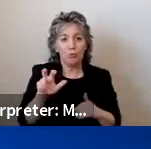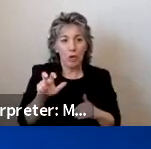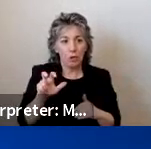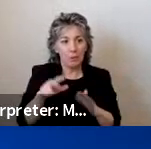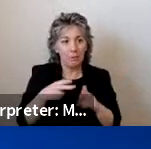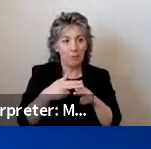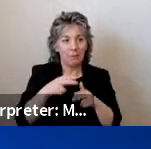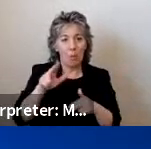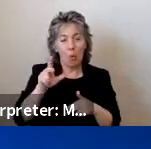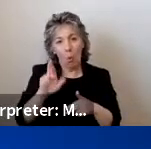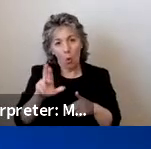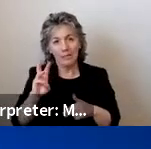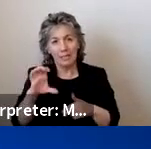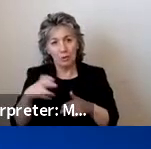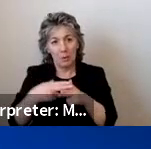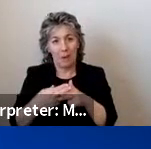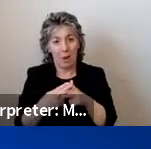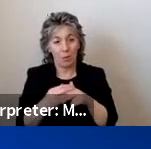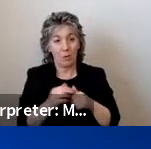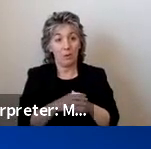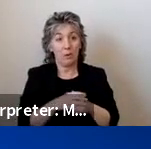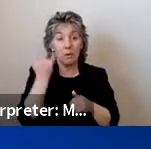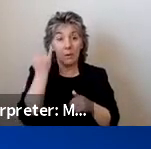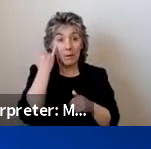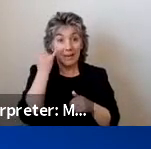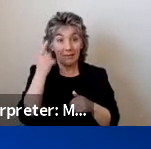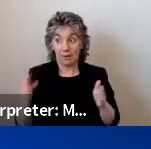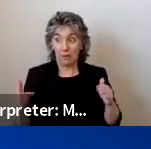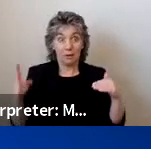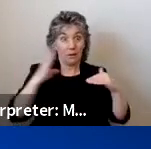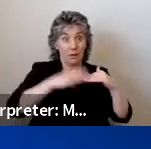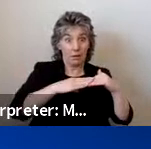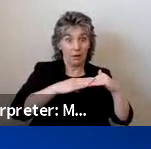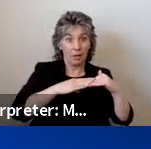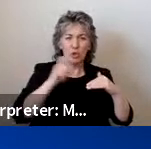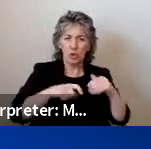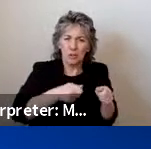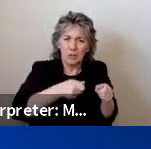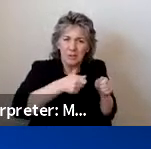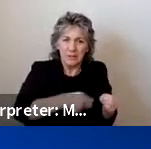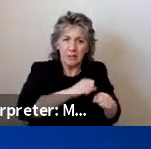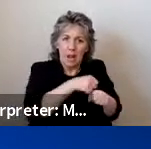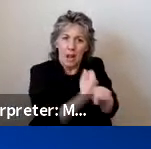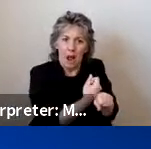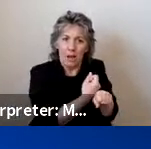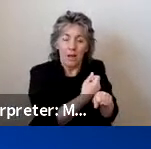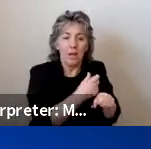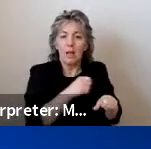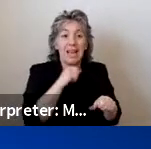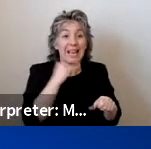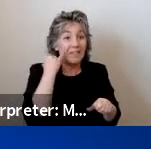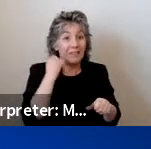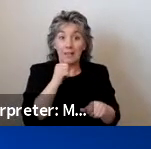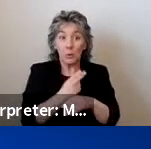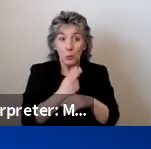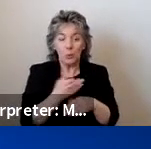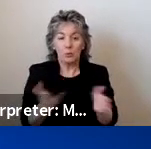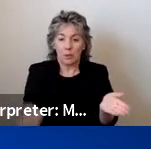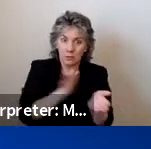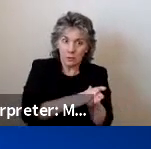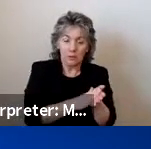When the ramp is in use, it should be firmly attached to the vehicle. When it's not in use, it should be stored in a compartment or securement system.